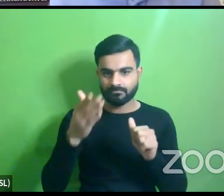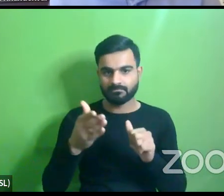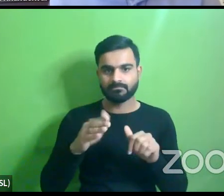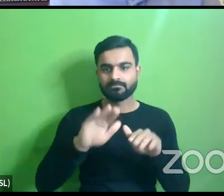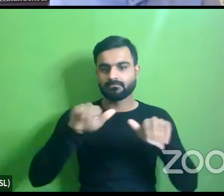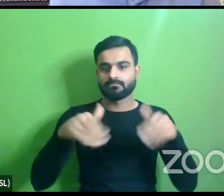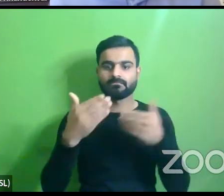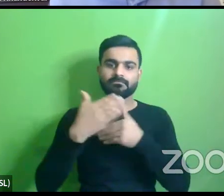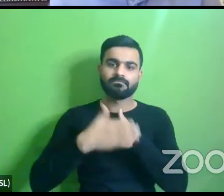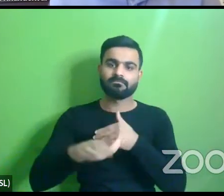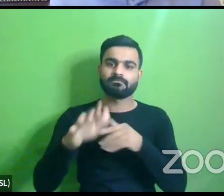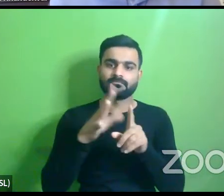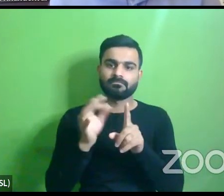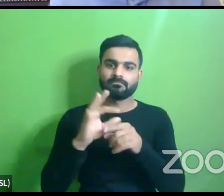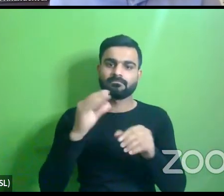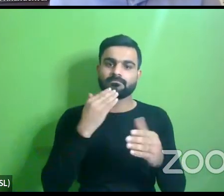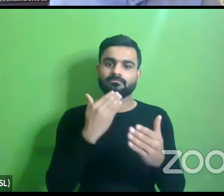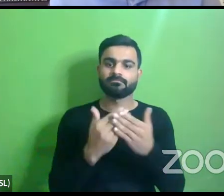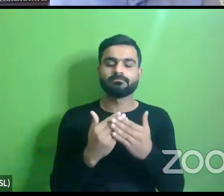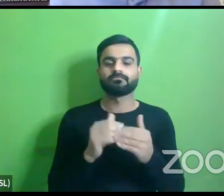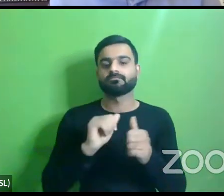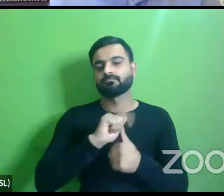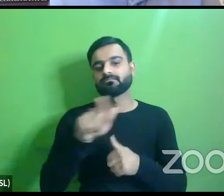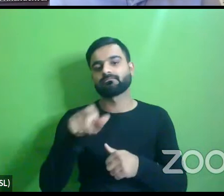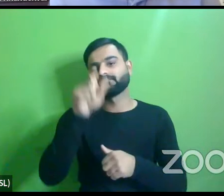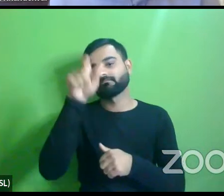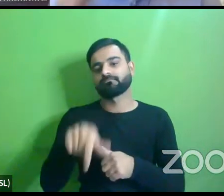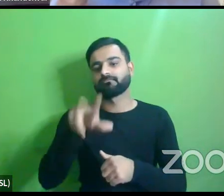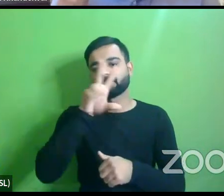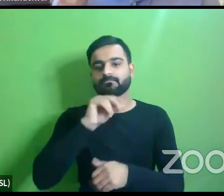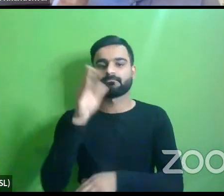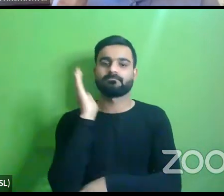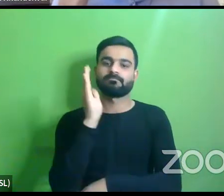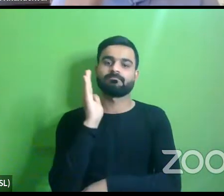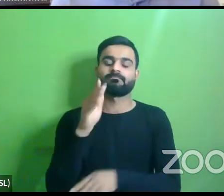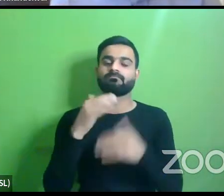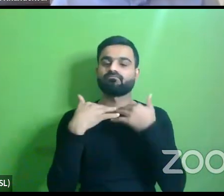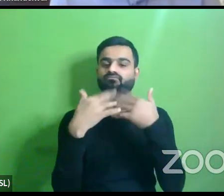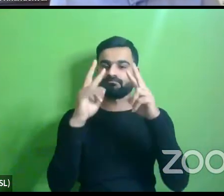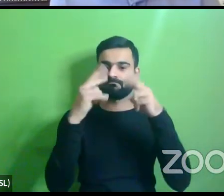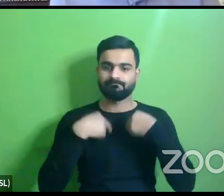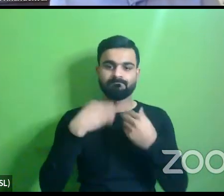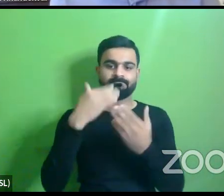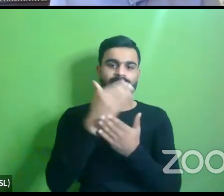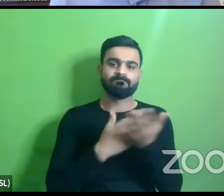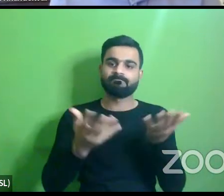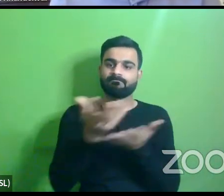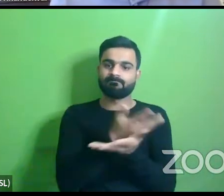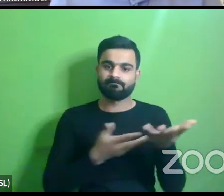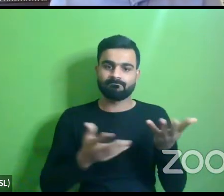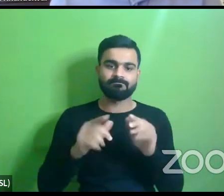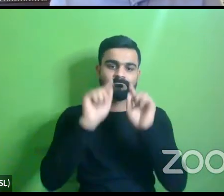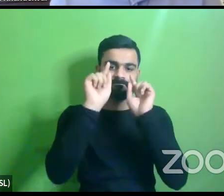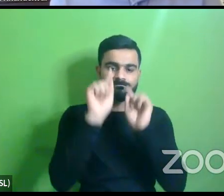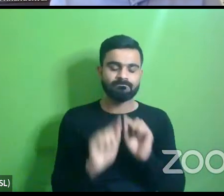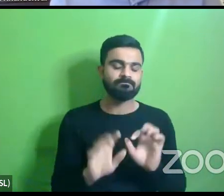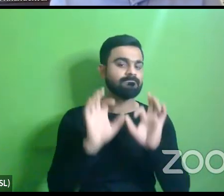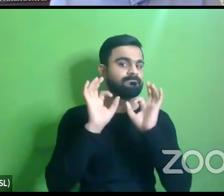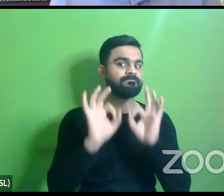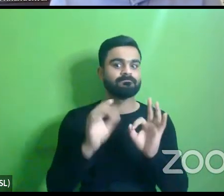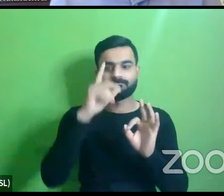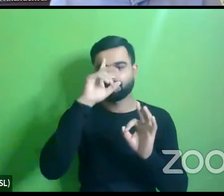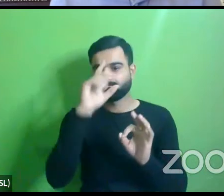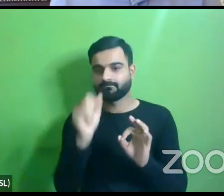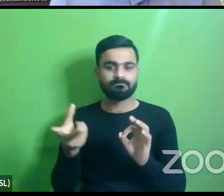forward and a big thank you to all the panelists and all the attendees for making the discussion highly engaging and a memorable